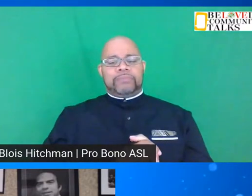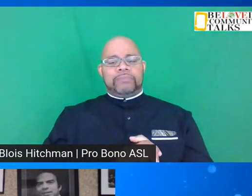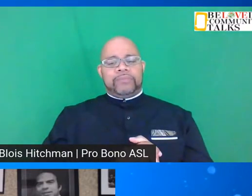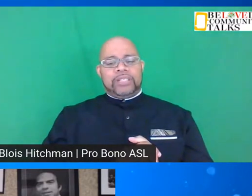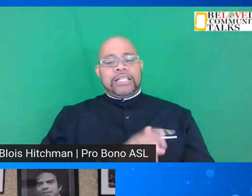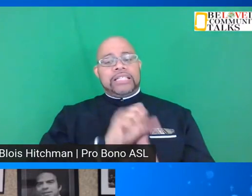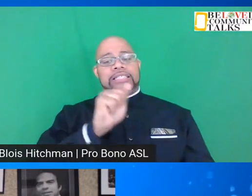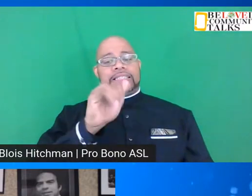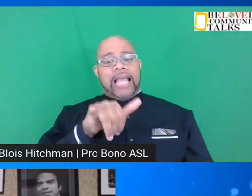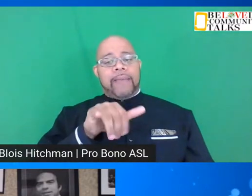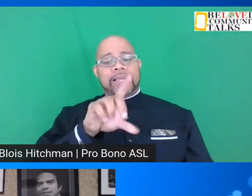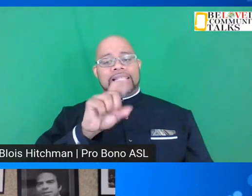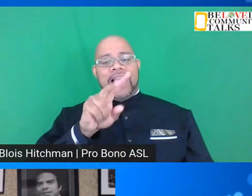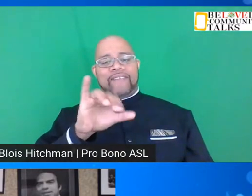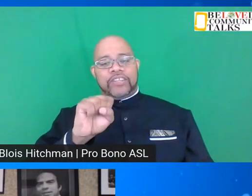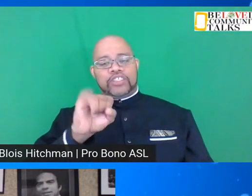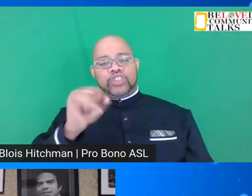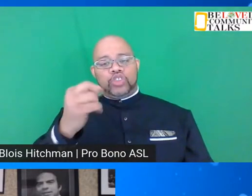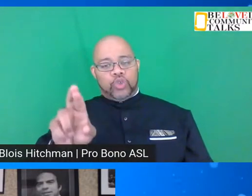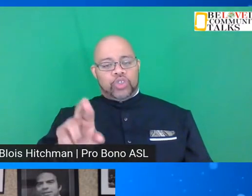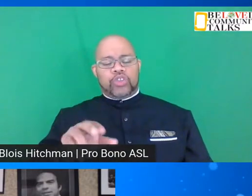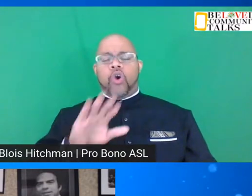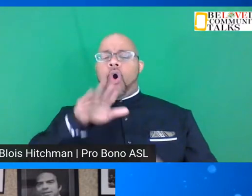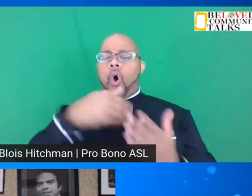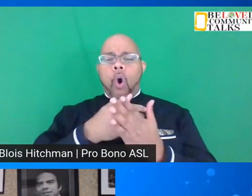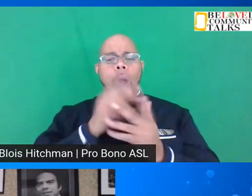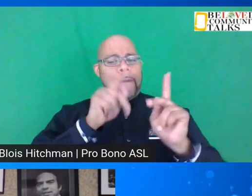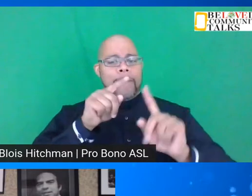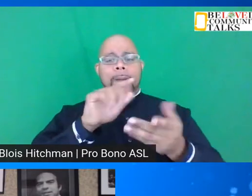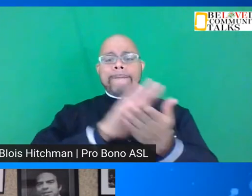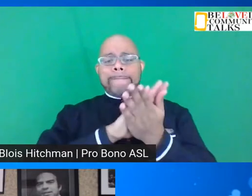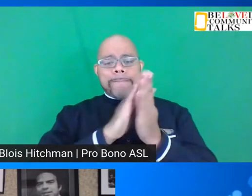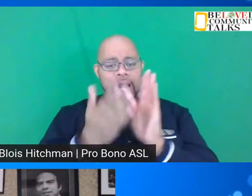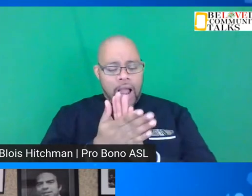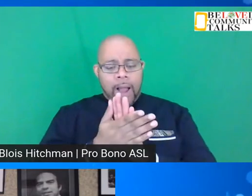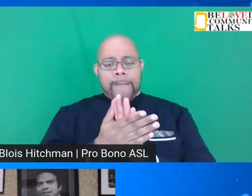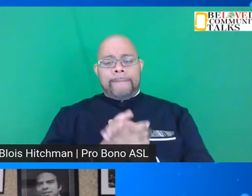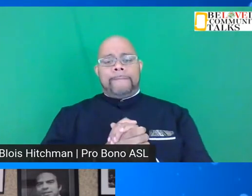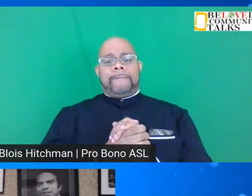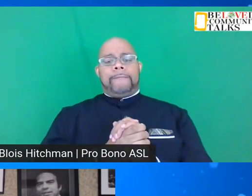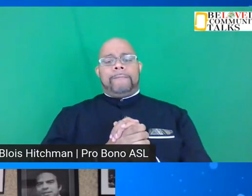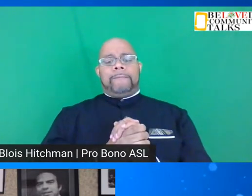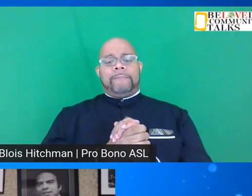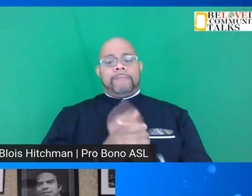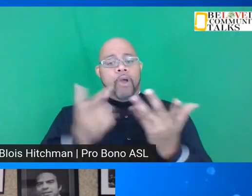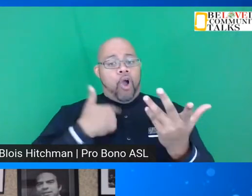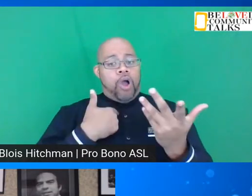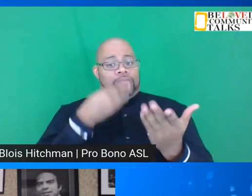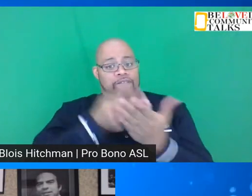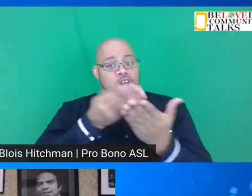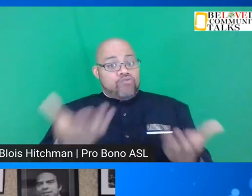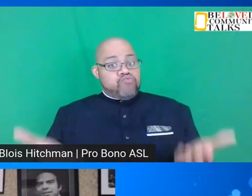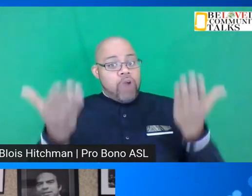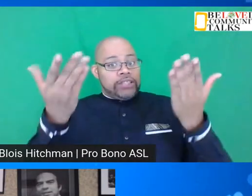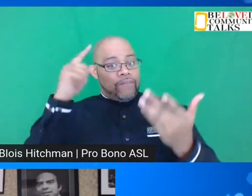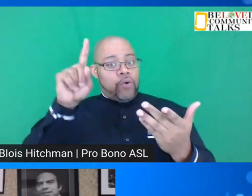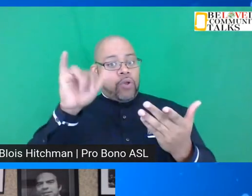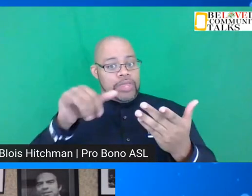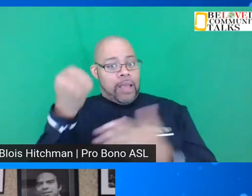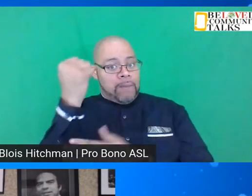plane. Sammy Davis, Jr. All of those became our fundraisers for the movement.